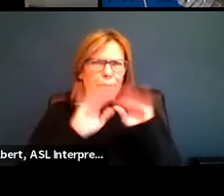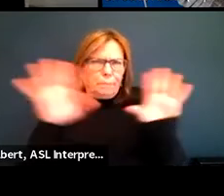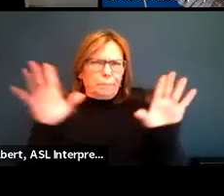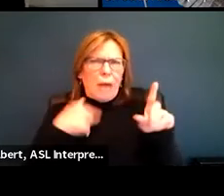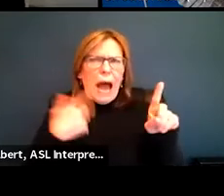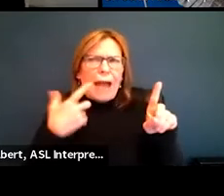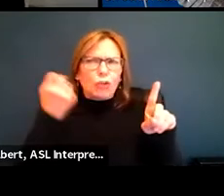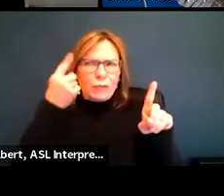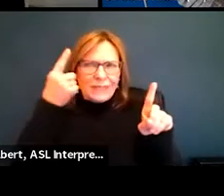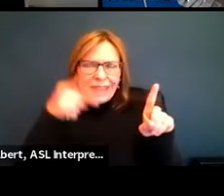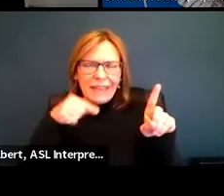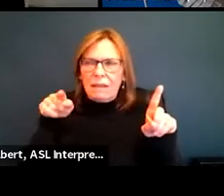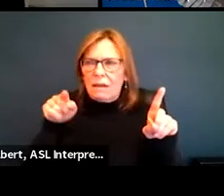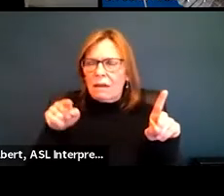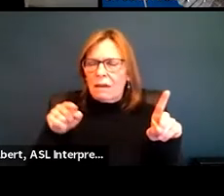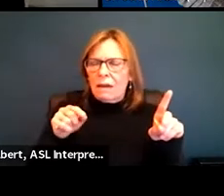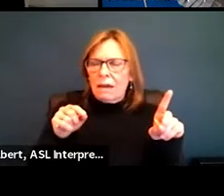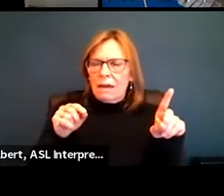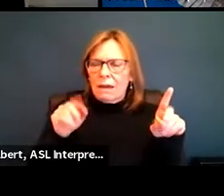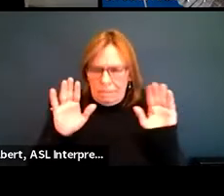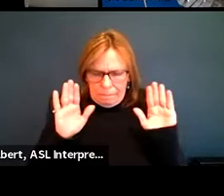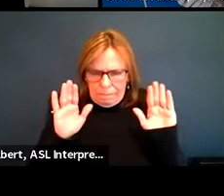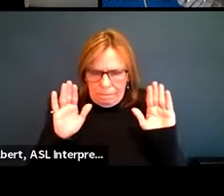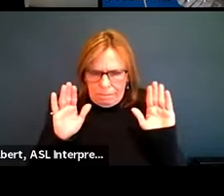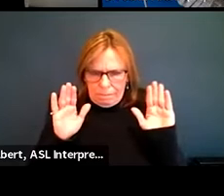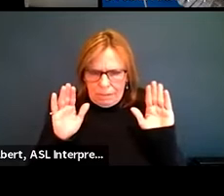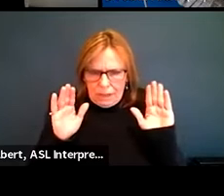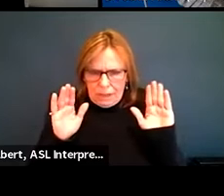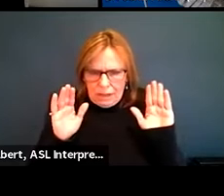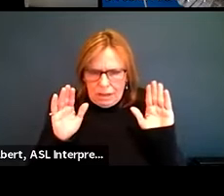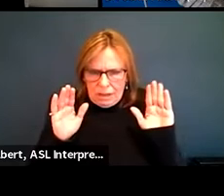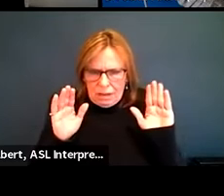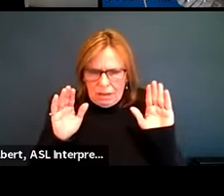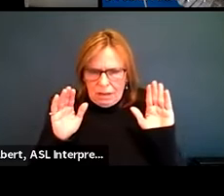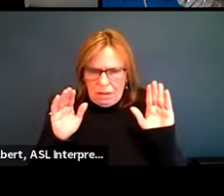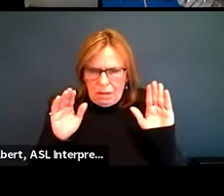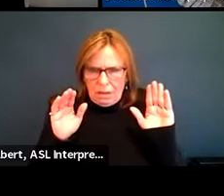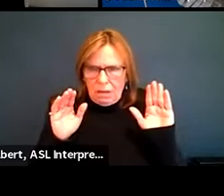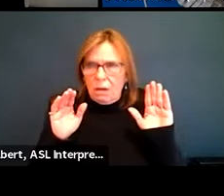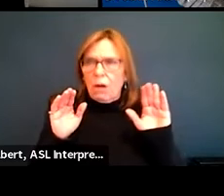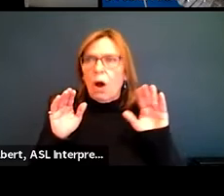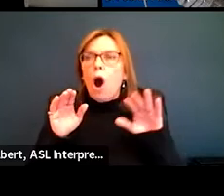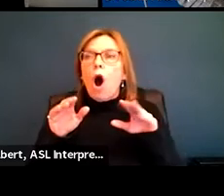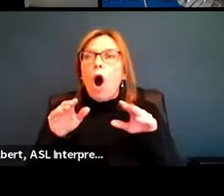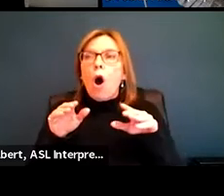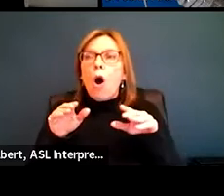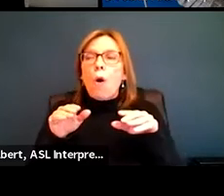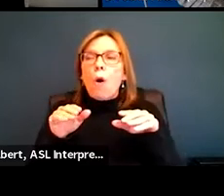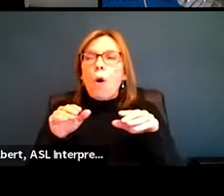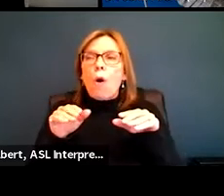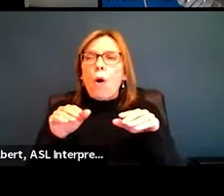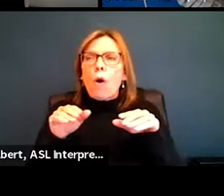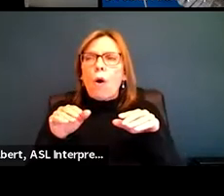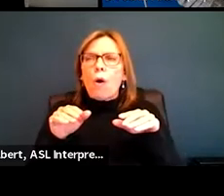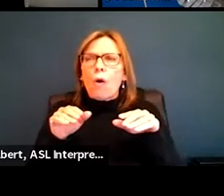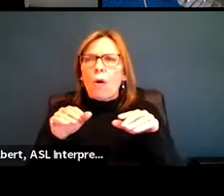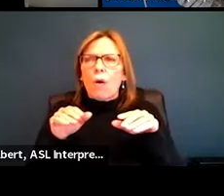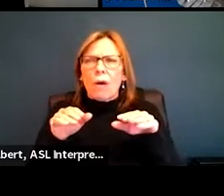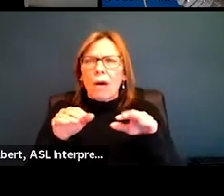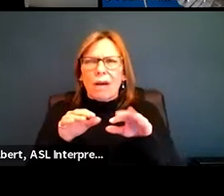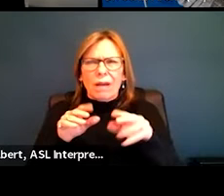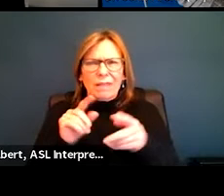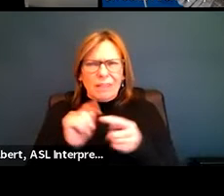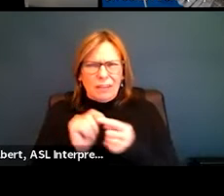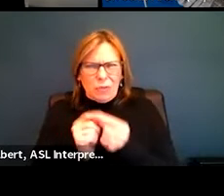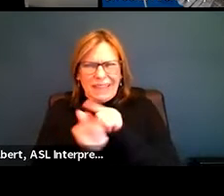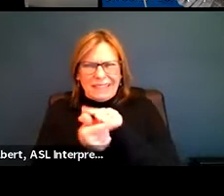what the, um, the translation services on the bottom weren't available to ASL users, or did I